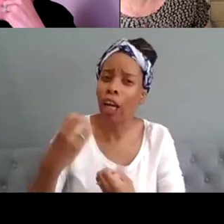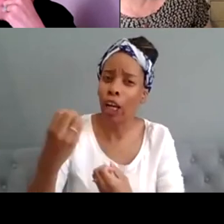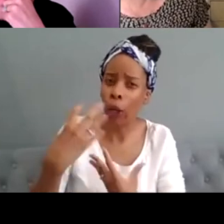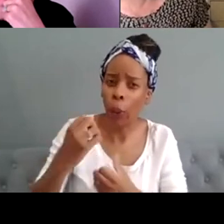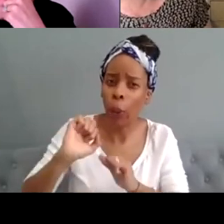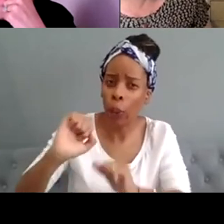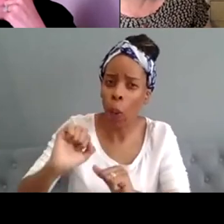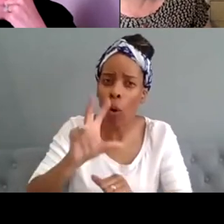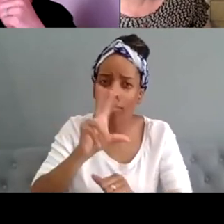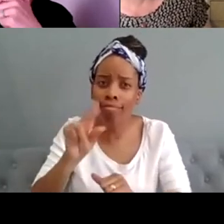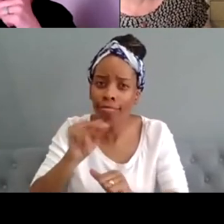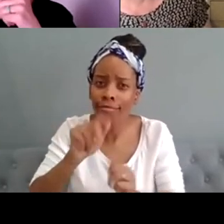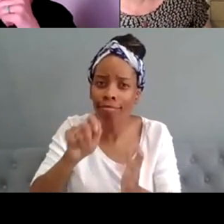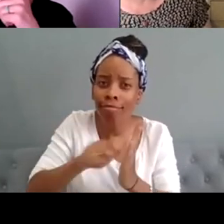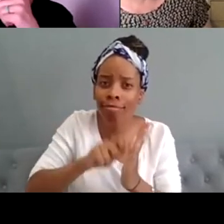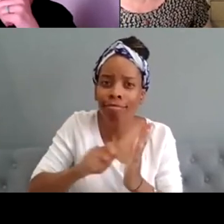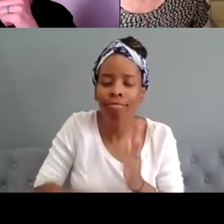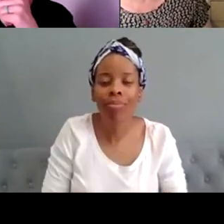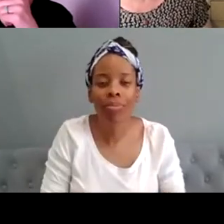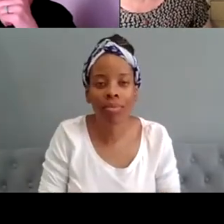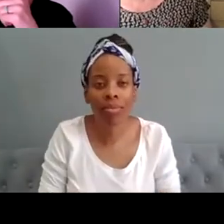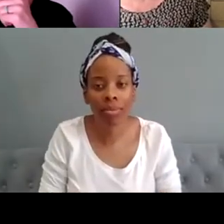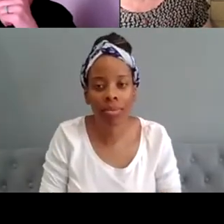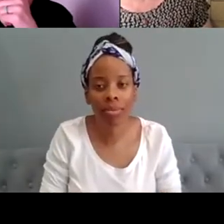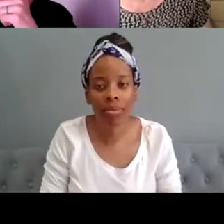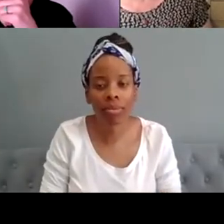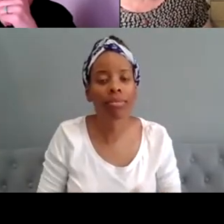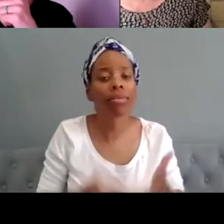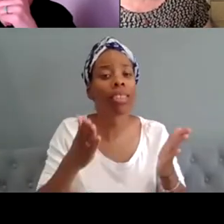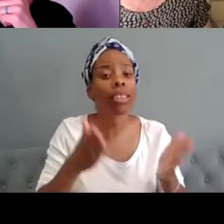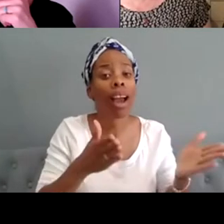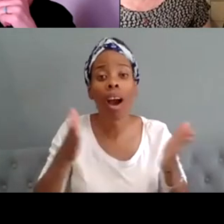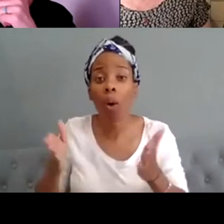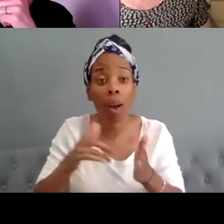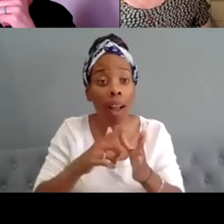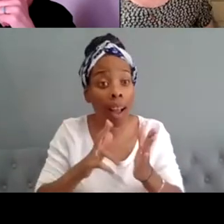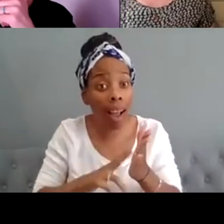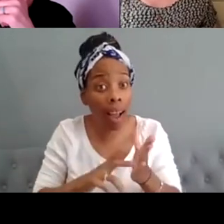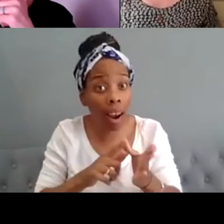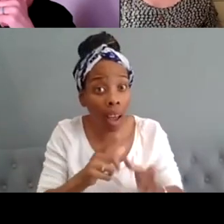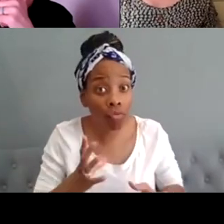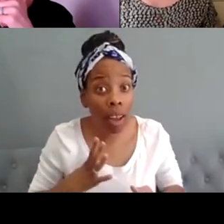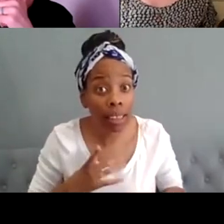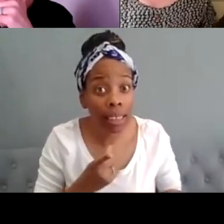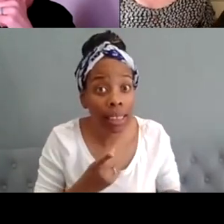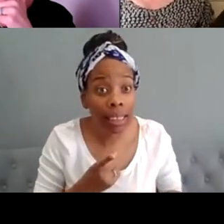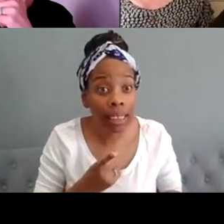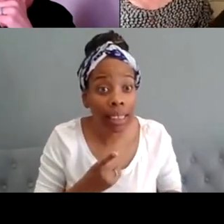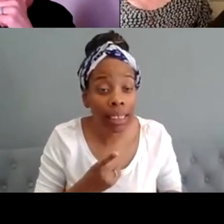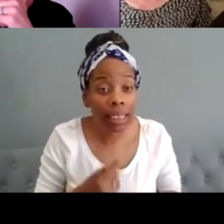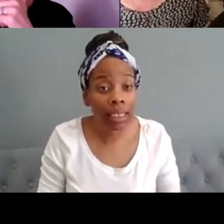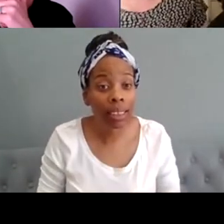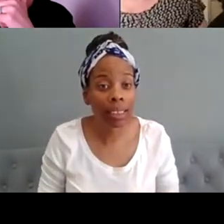um we're gonna we're gonna move on to anna are you are you ready anna are you are you there